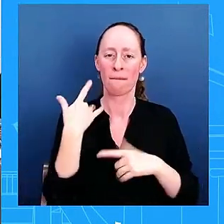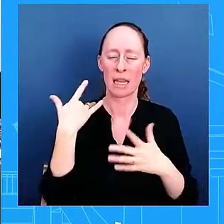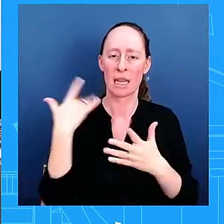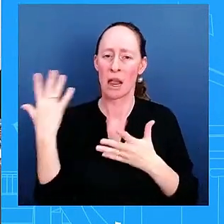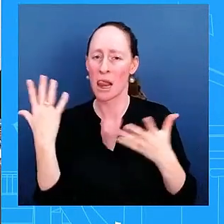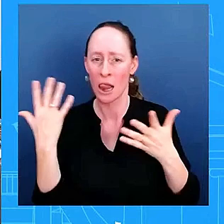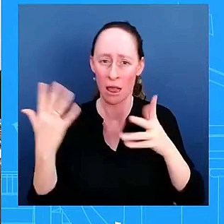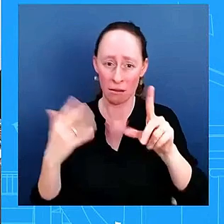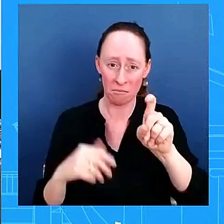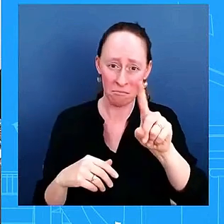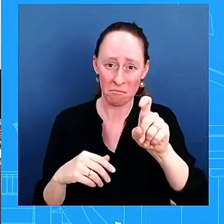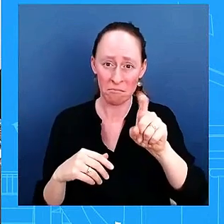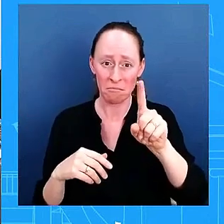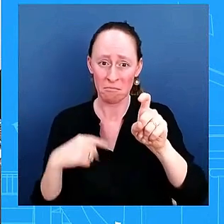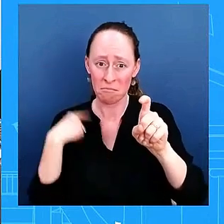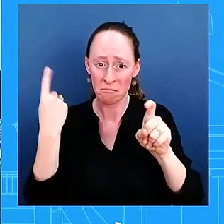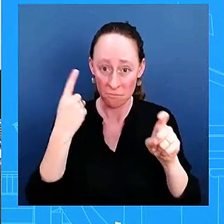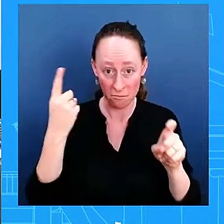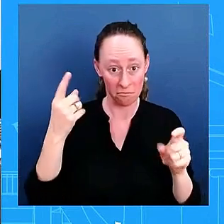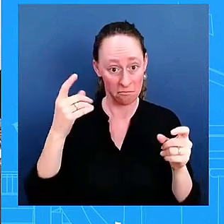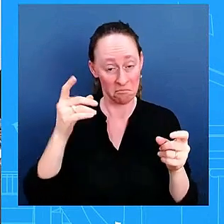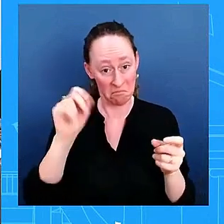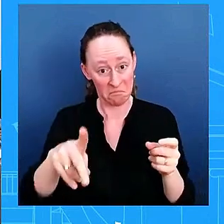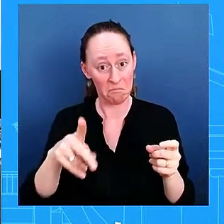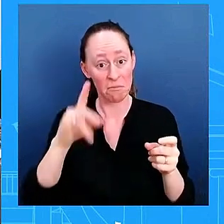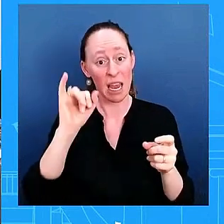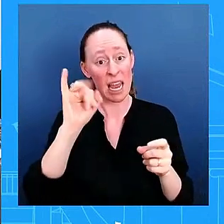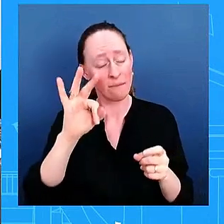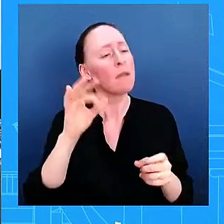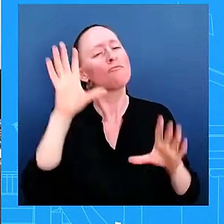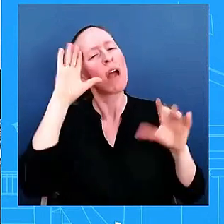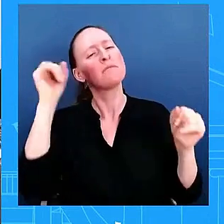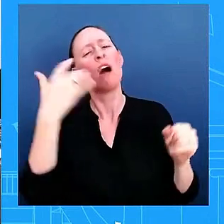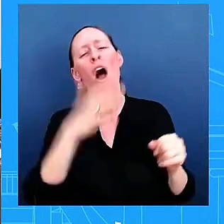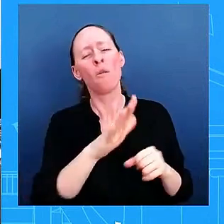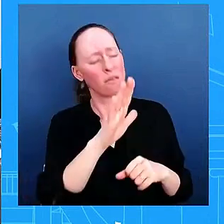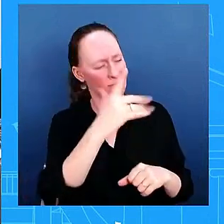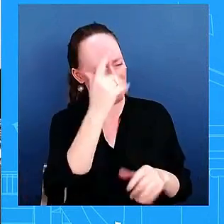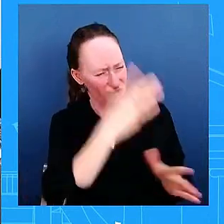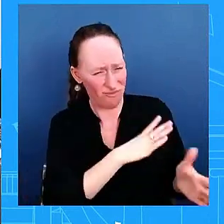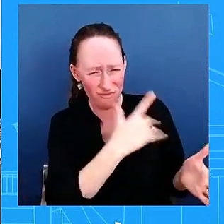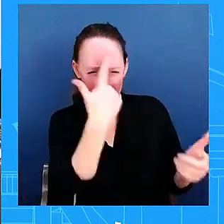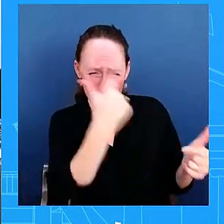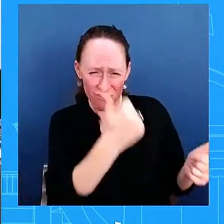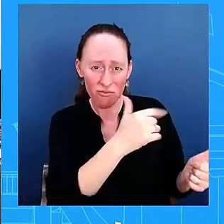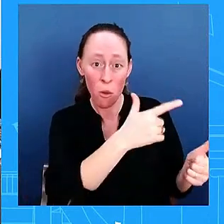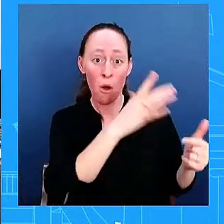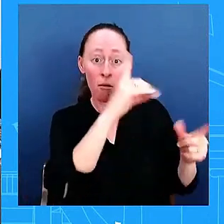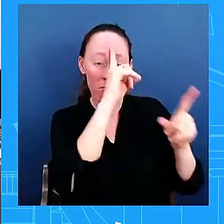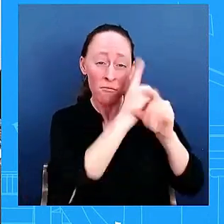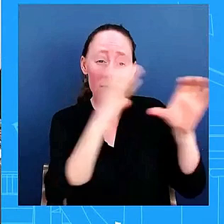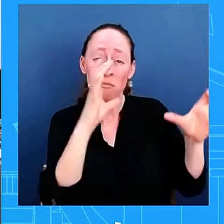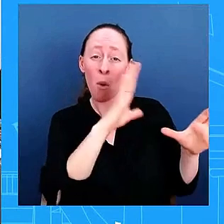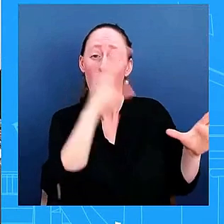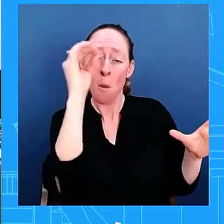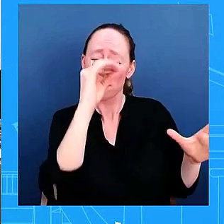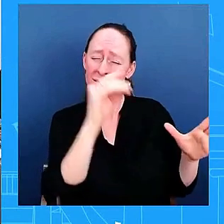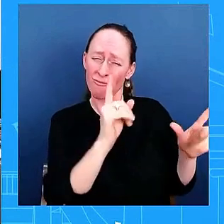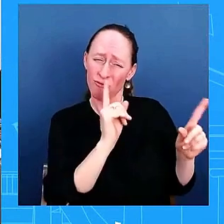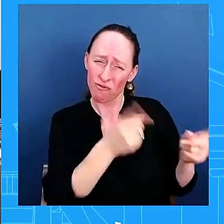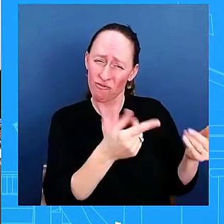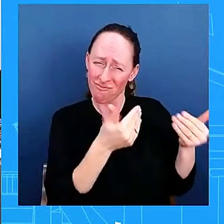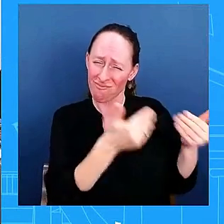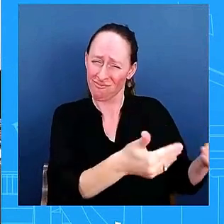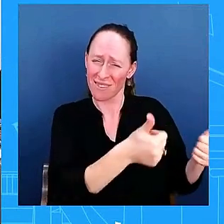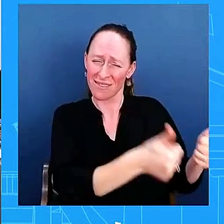express a differing point of view than the administration on any topic foreign or domestic she could do so or just is she